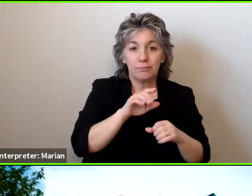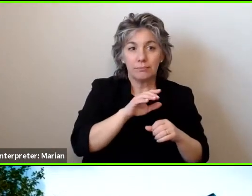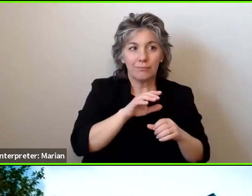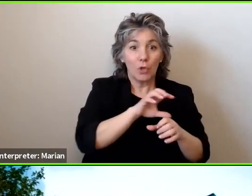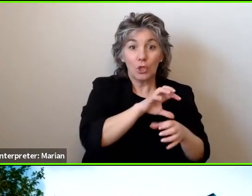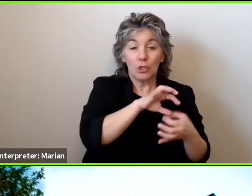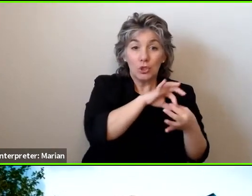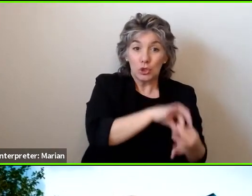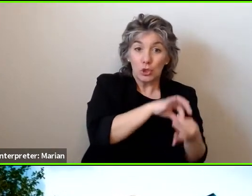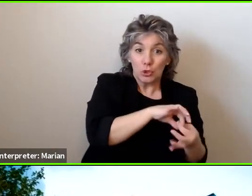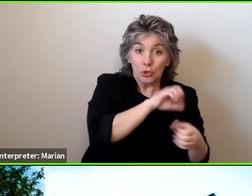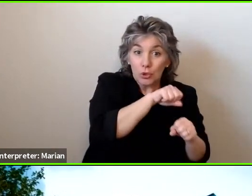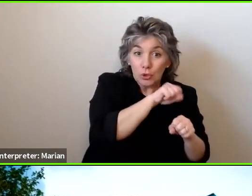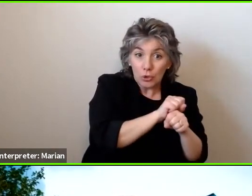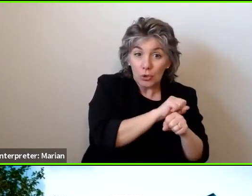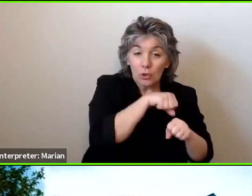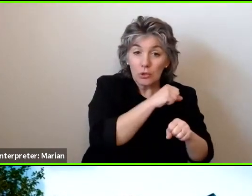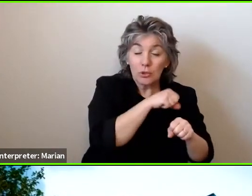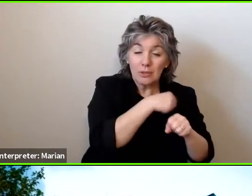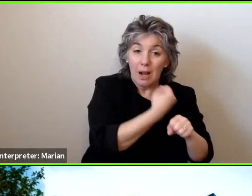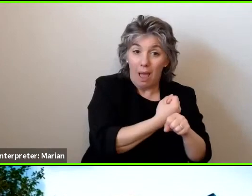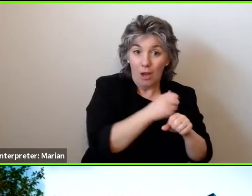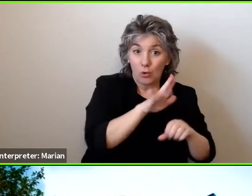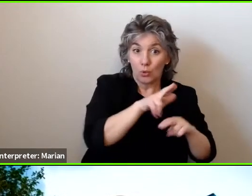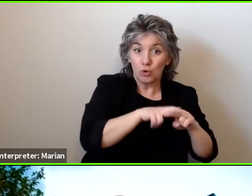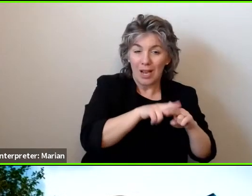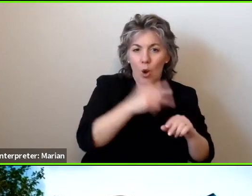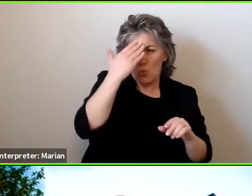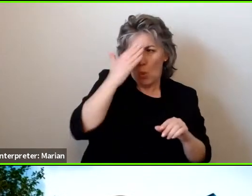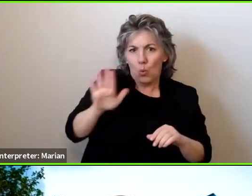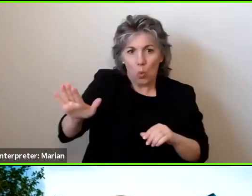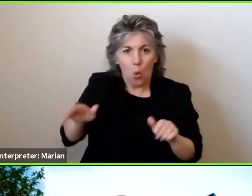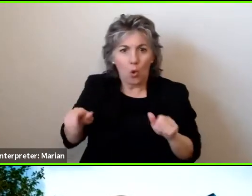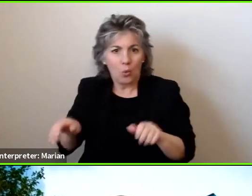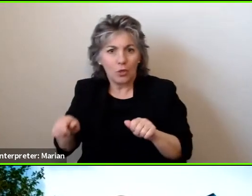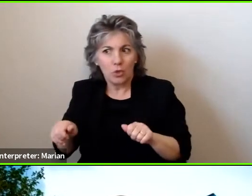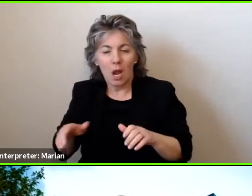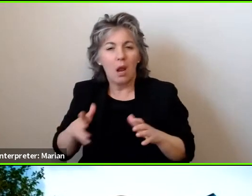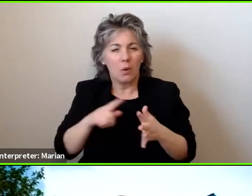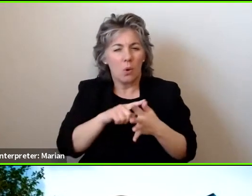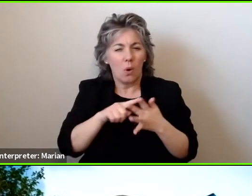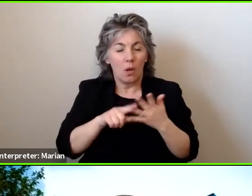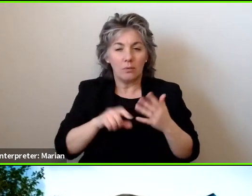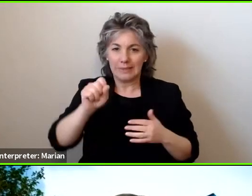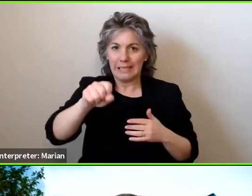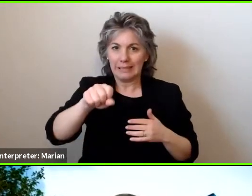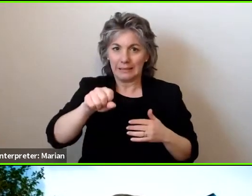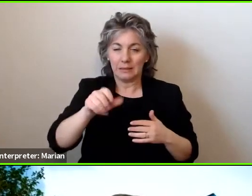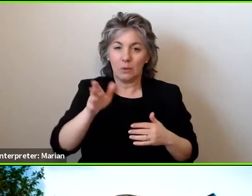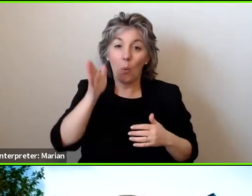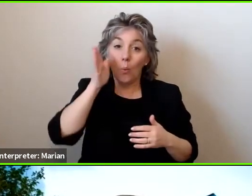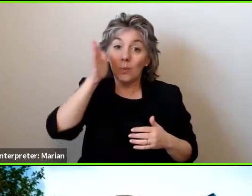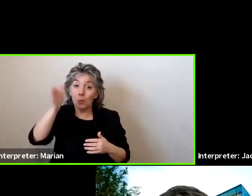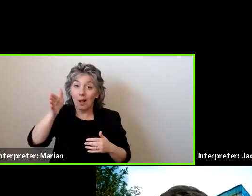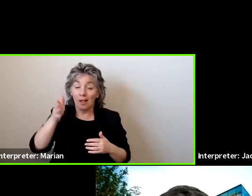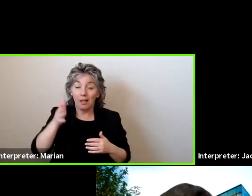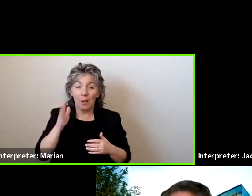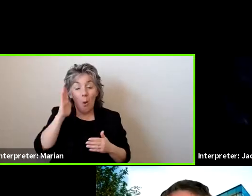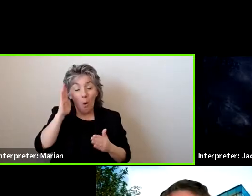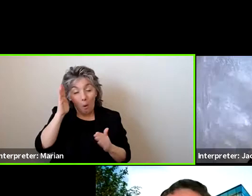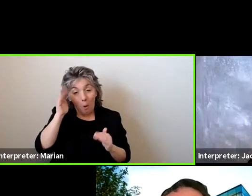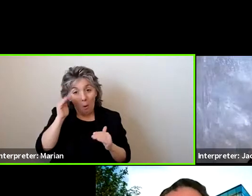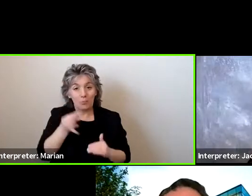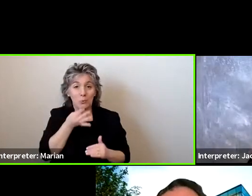adjust to it accordingly and secure it properly. So that stuff's being worked on, and it's the future someday, and hopefully sooner rather than later.